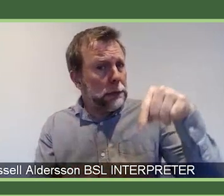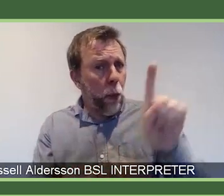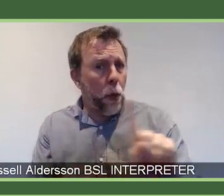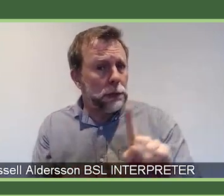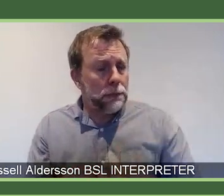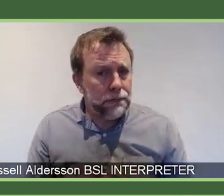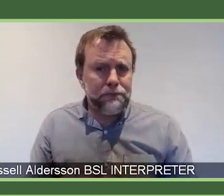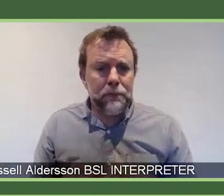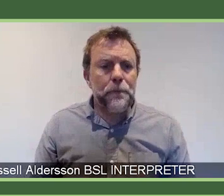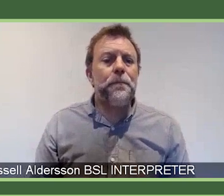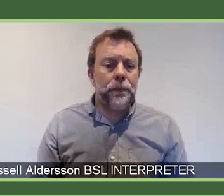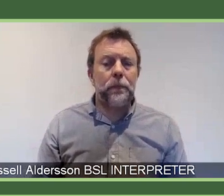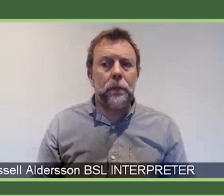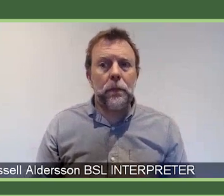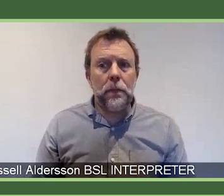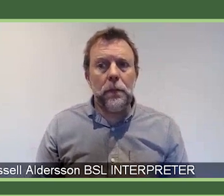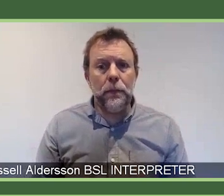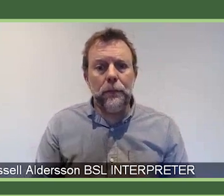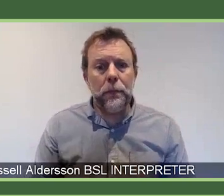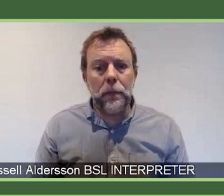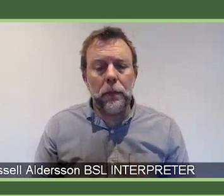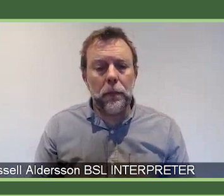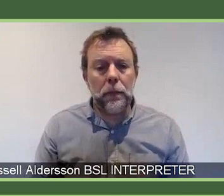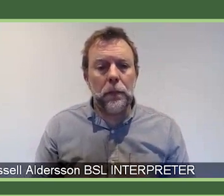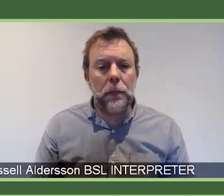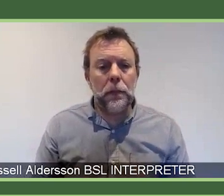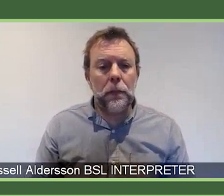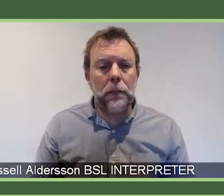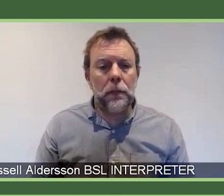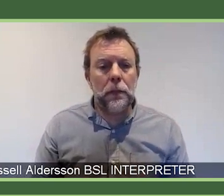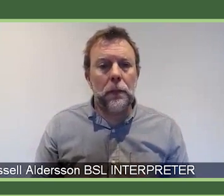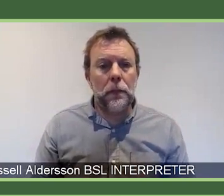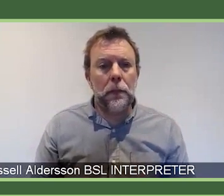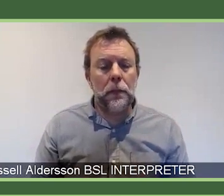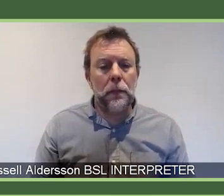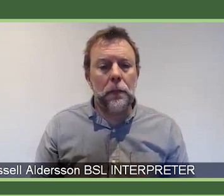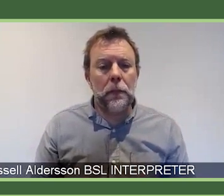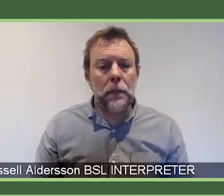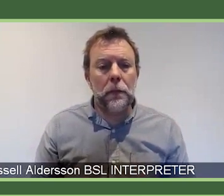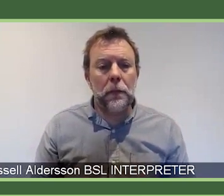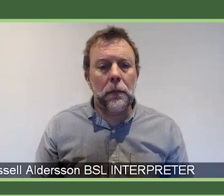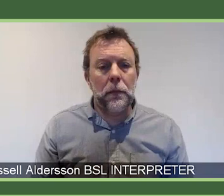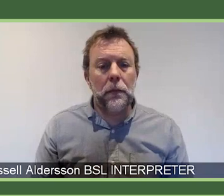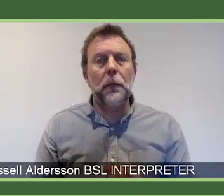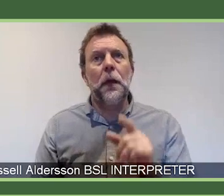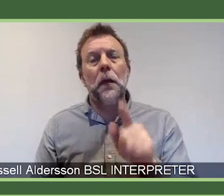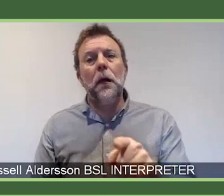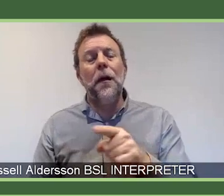to say is that, you know, I think I may be mentioned in the introduction that, you know, the most clinical